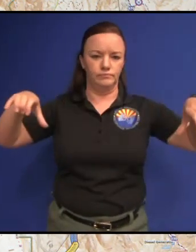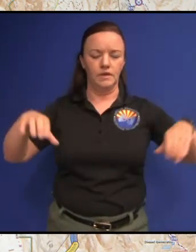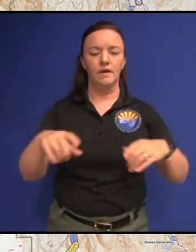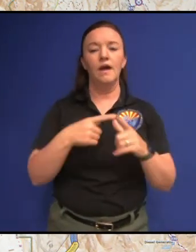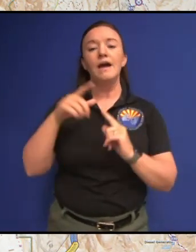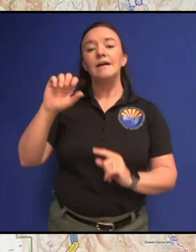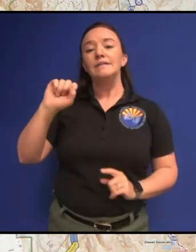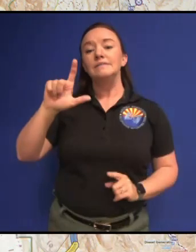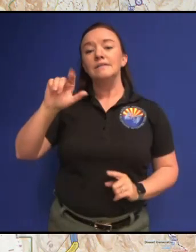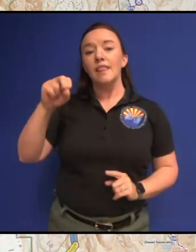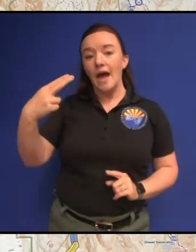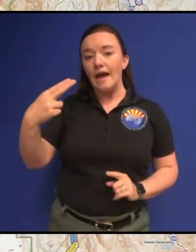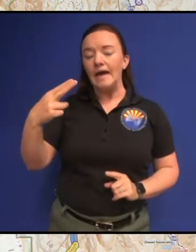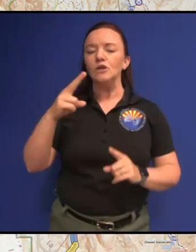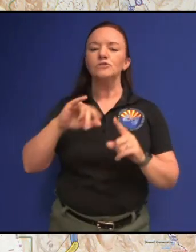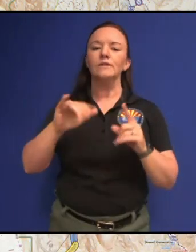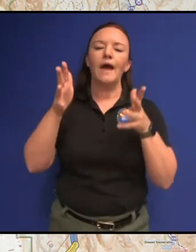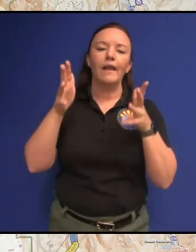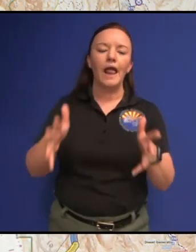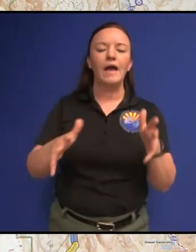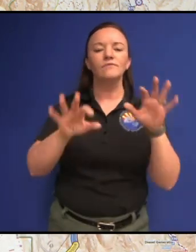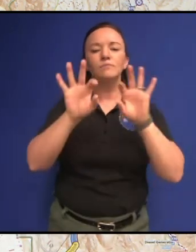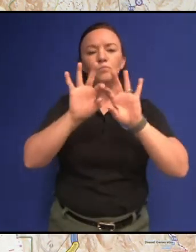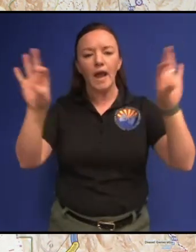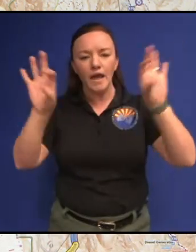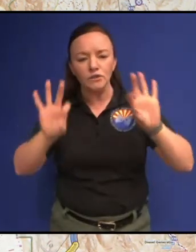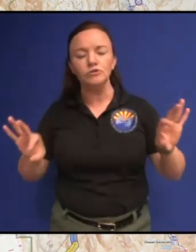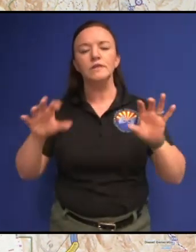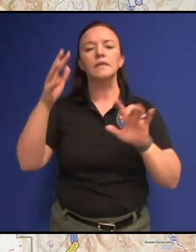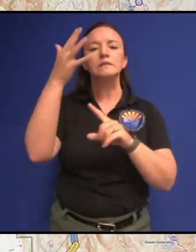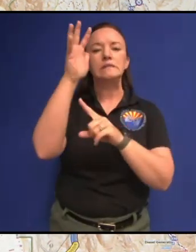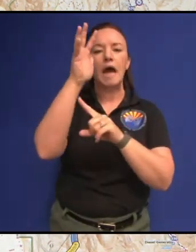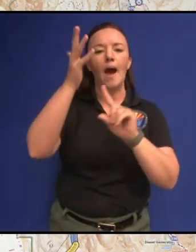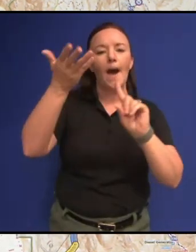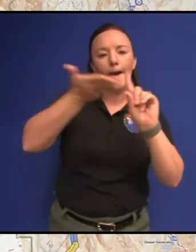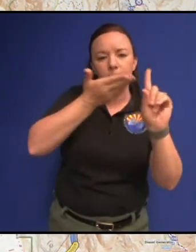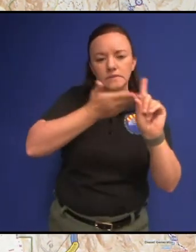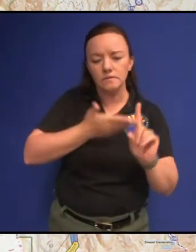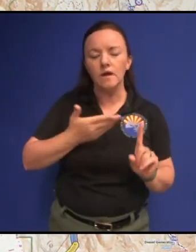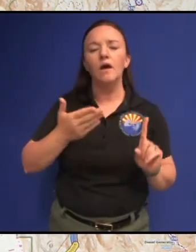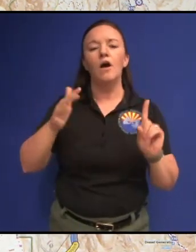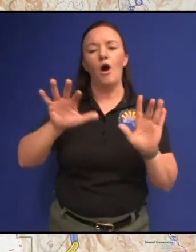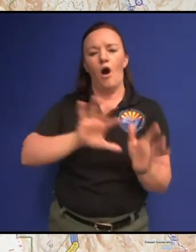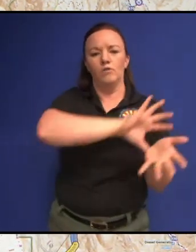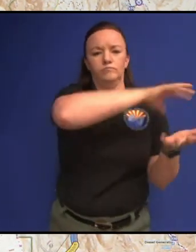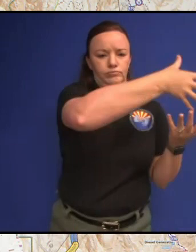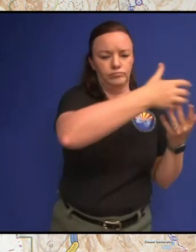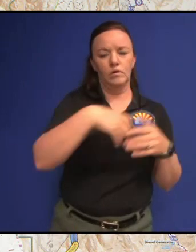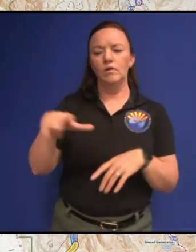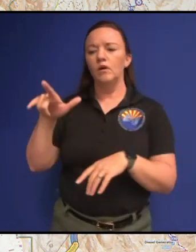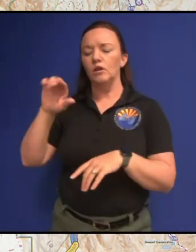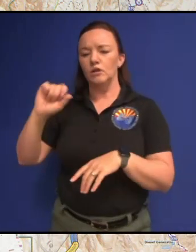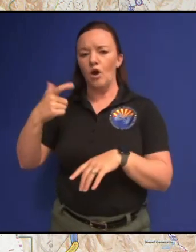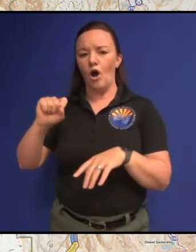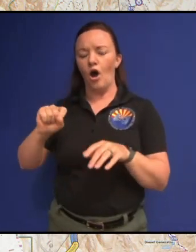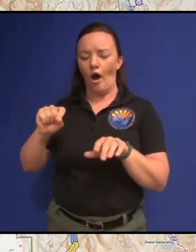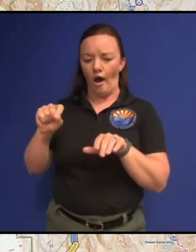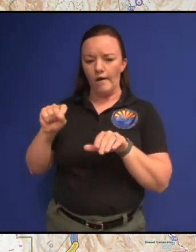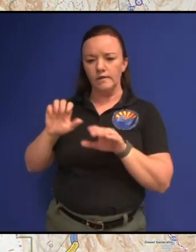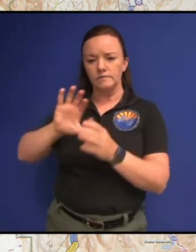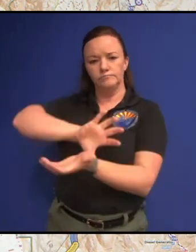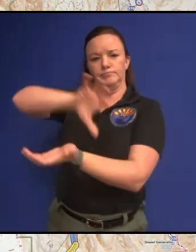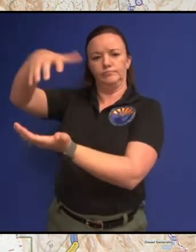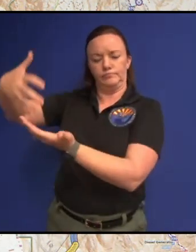and the tops that are cut off is called piled in one area all the logs are piled in another area and then we have log trucks